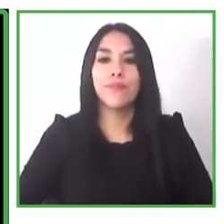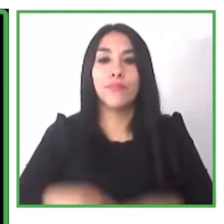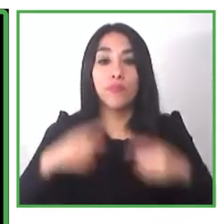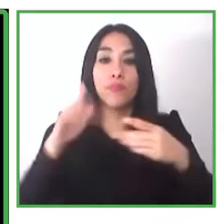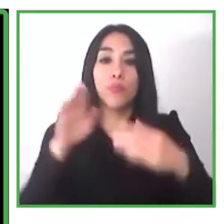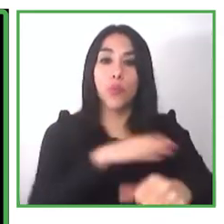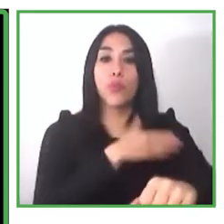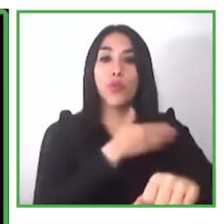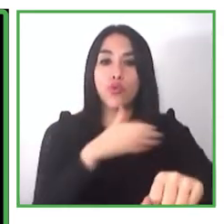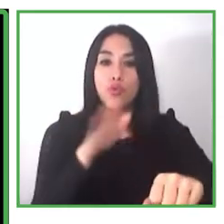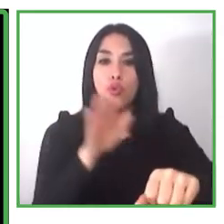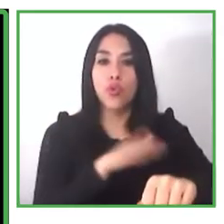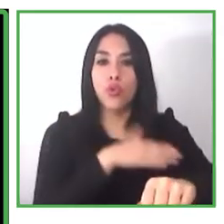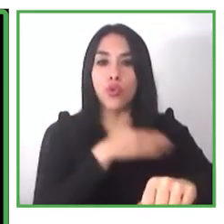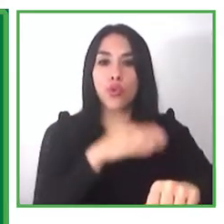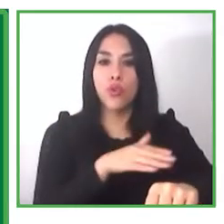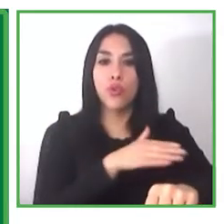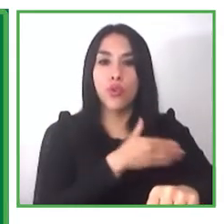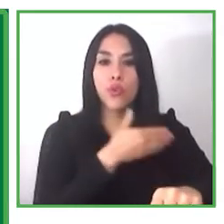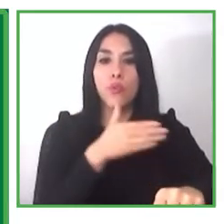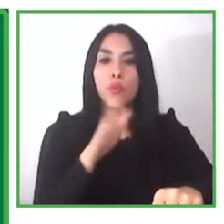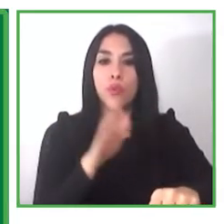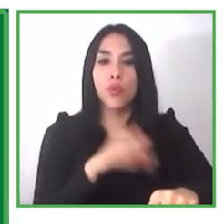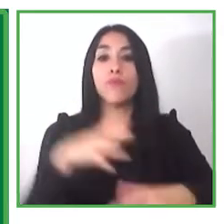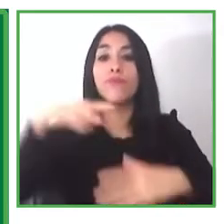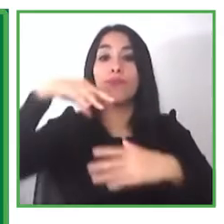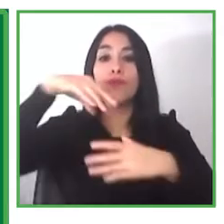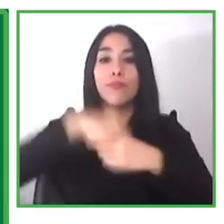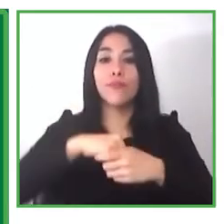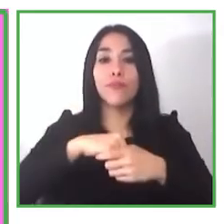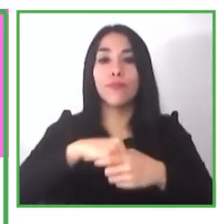thank you you